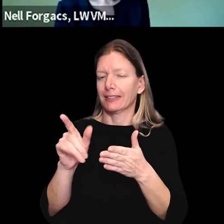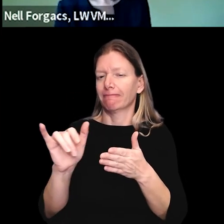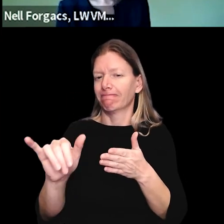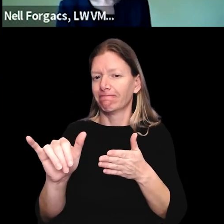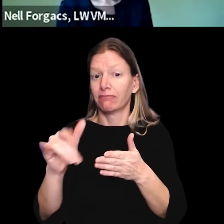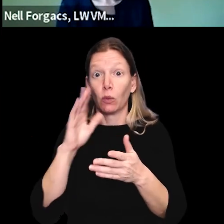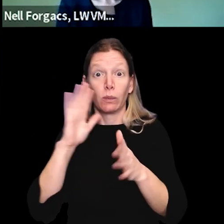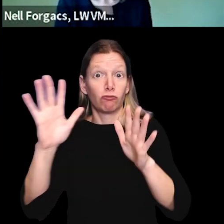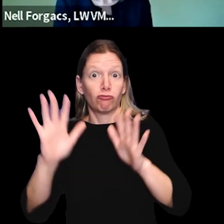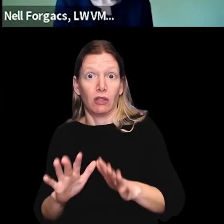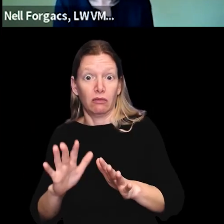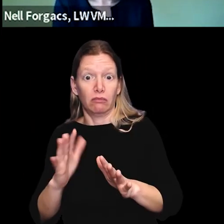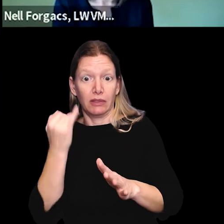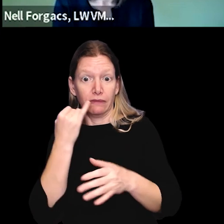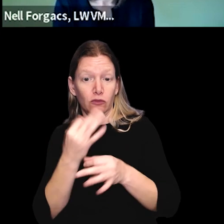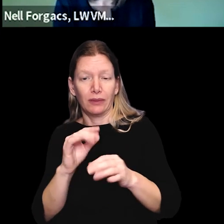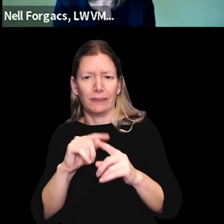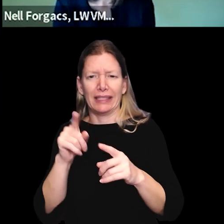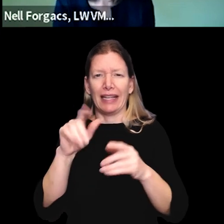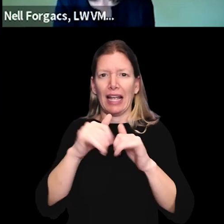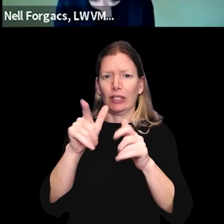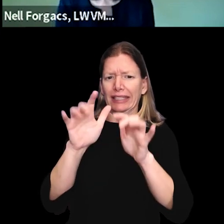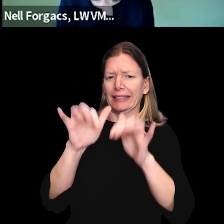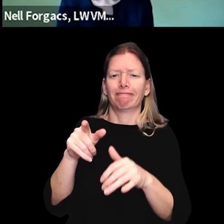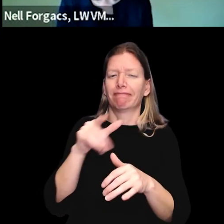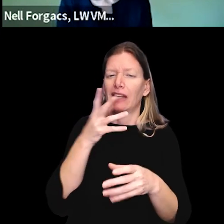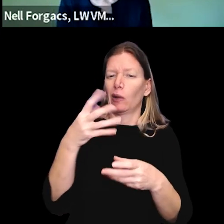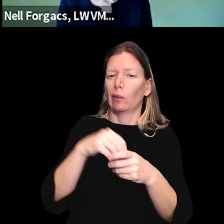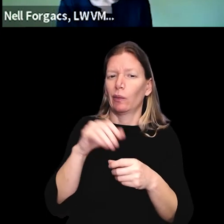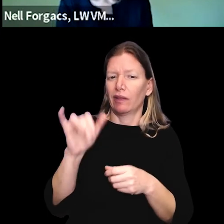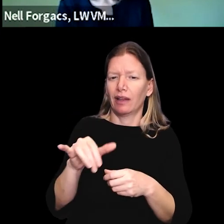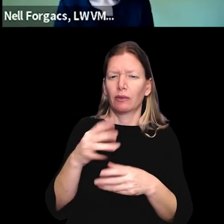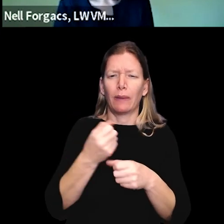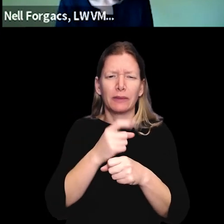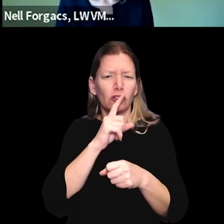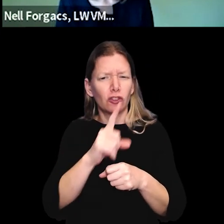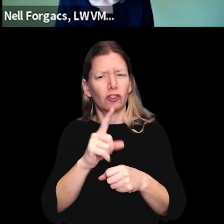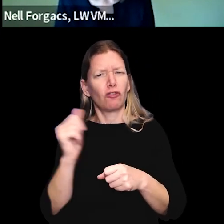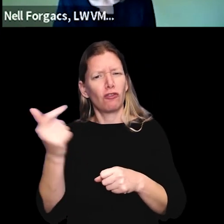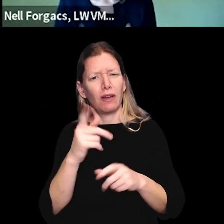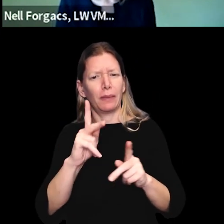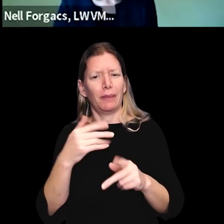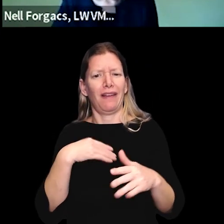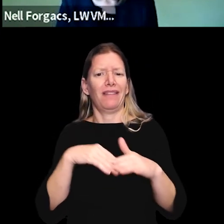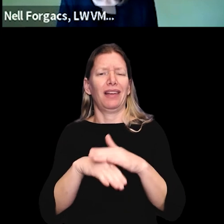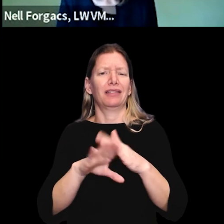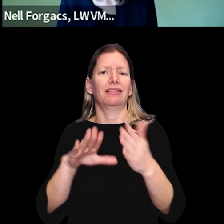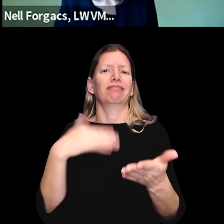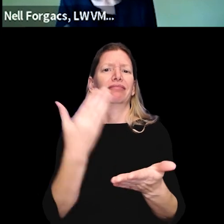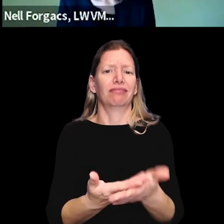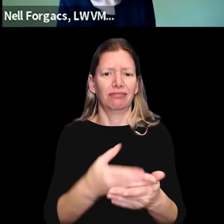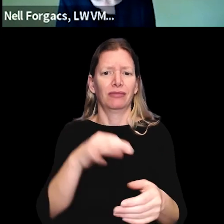Obviously that would be great, but it was not currently written that way. But this would be a big step towards making sure that everyone